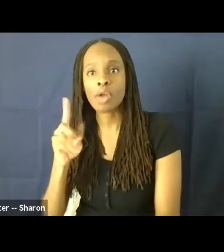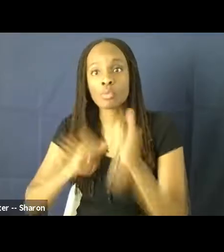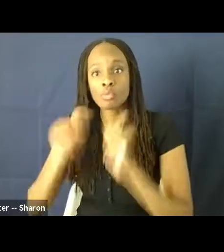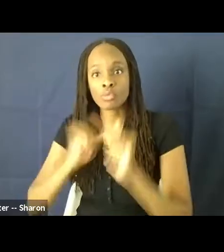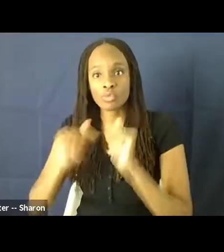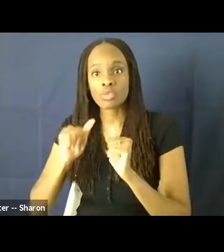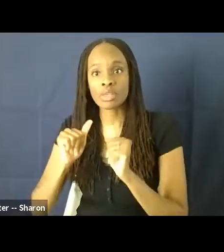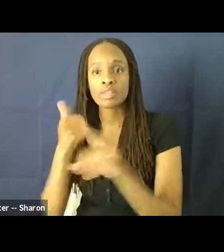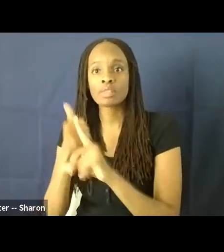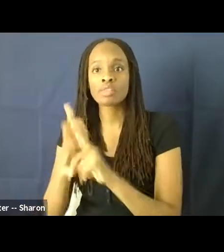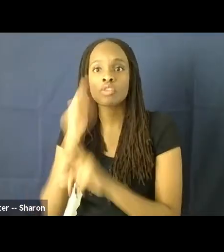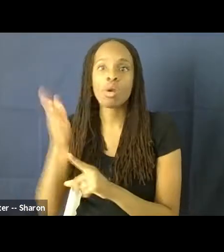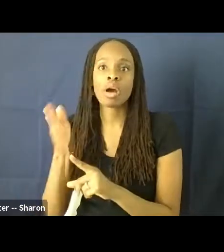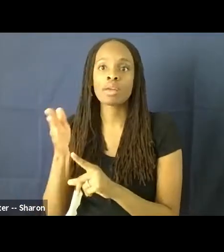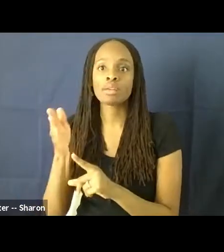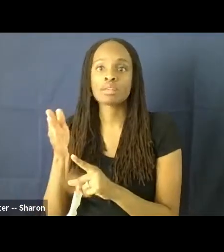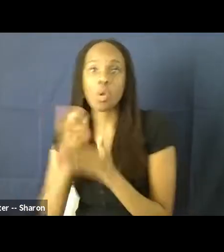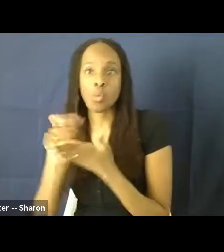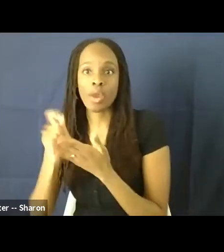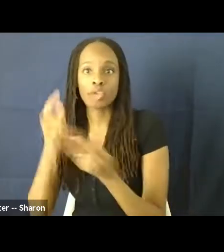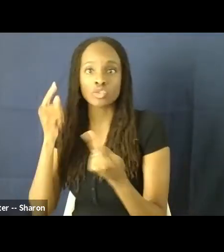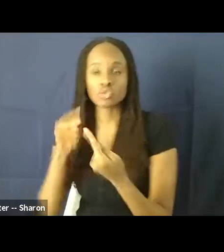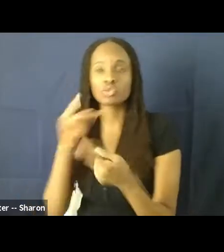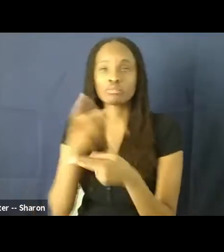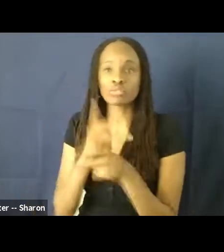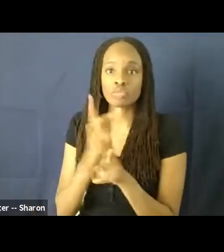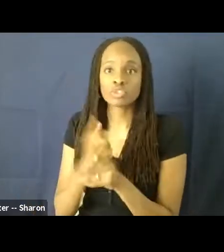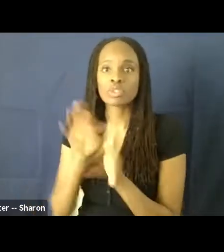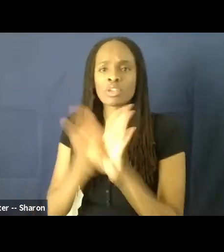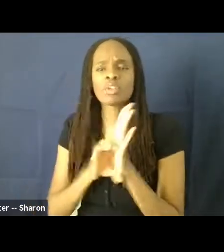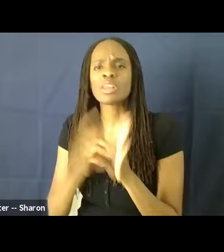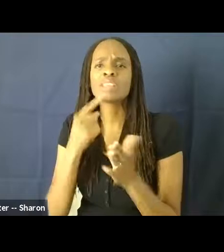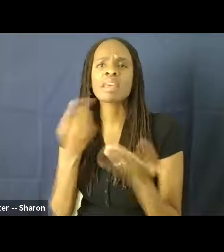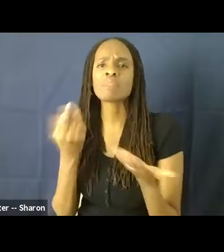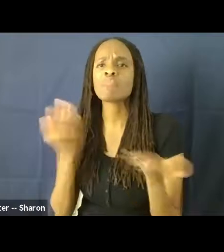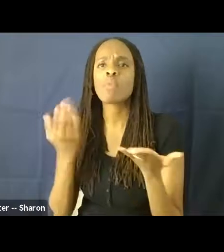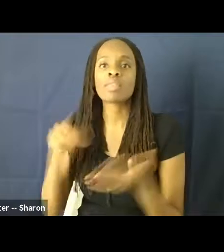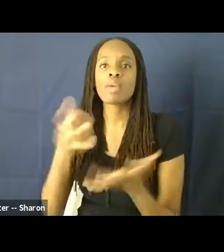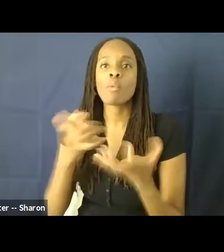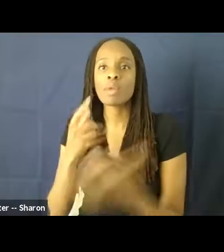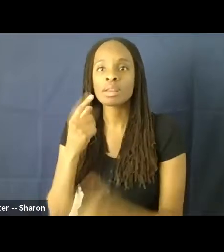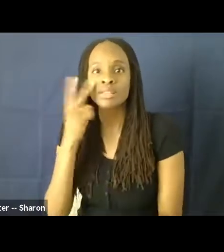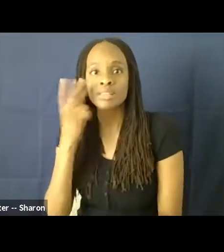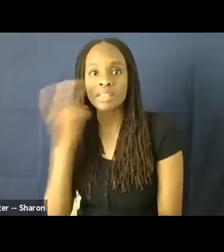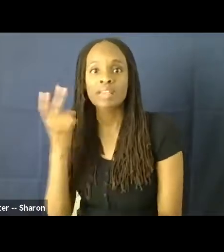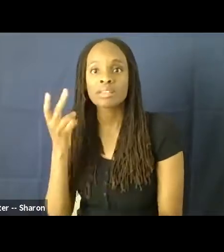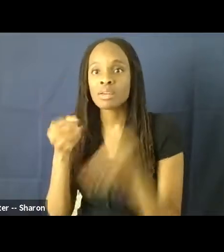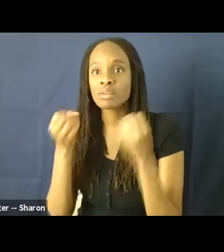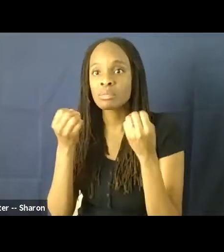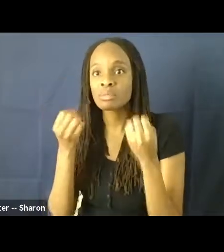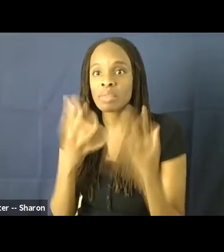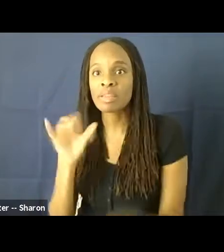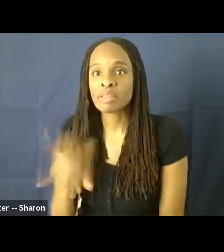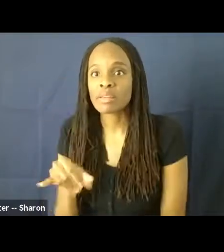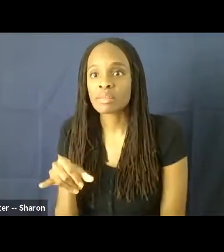also write to the production code administration and let them know what they wanted to see on screen. And so the loudest opponents to this kind of stuff were